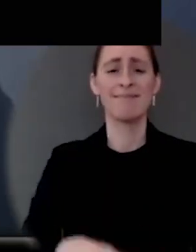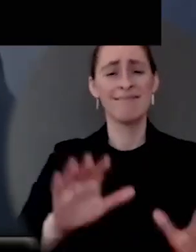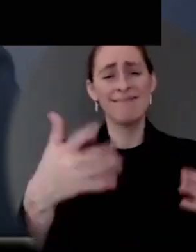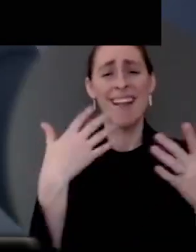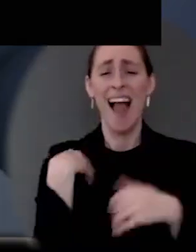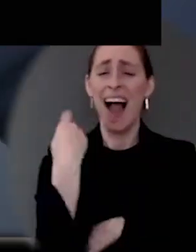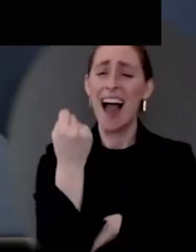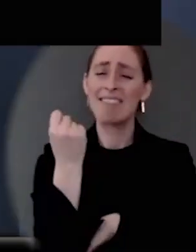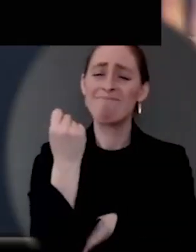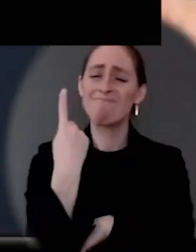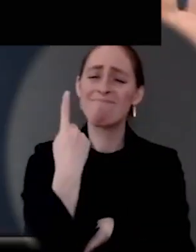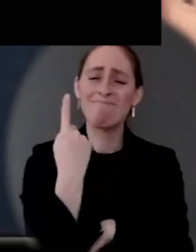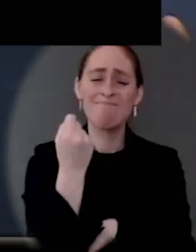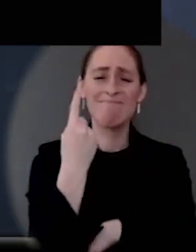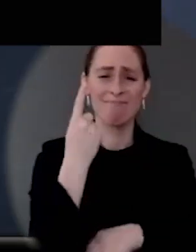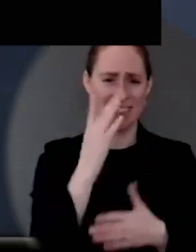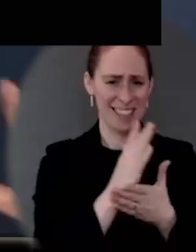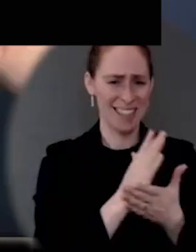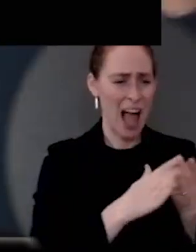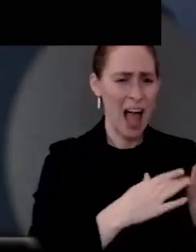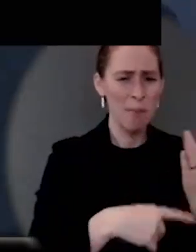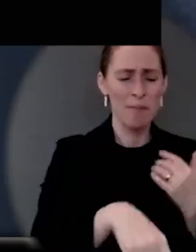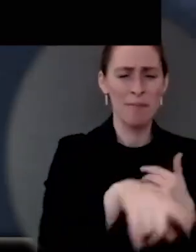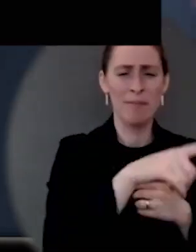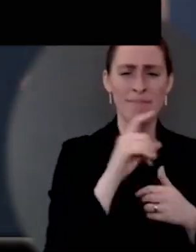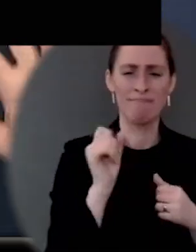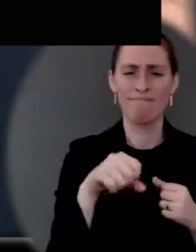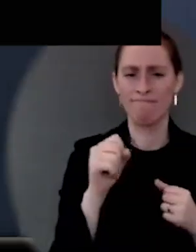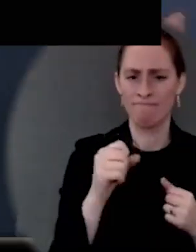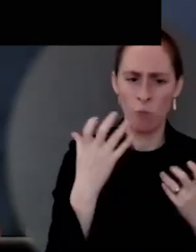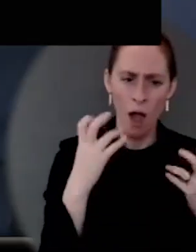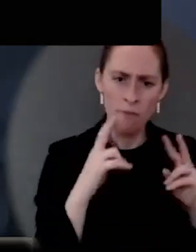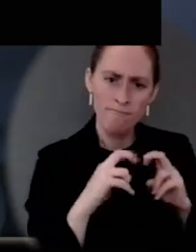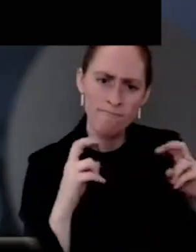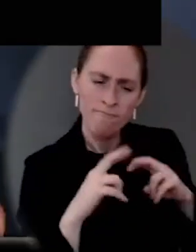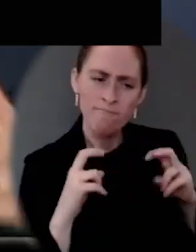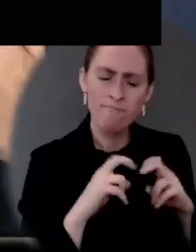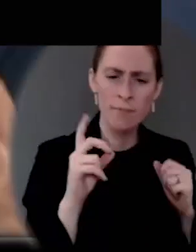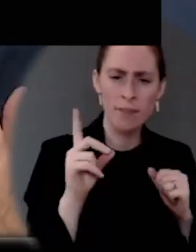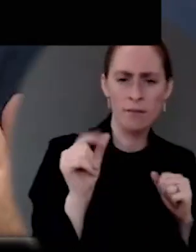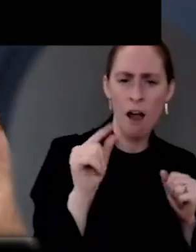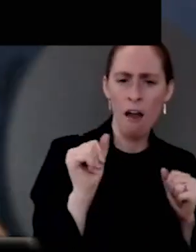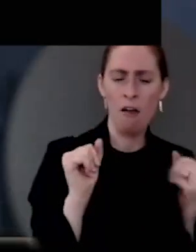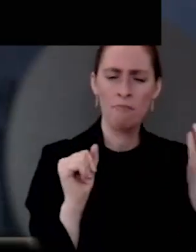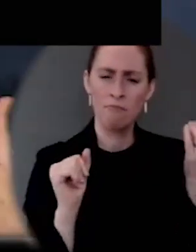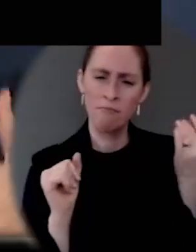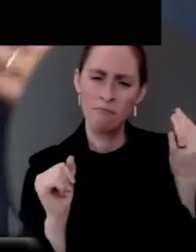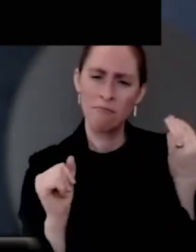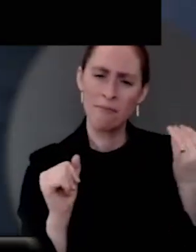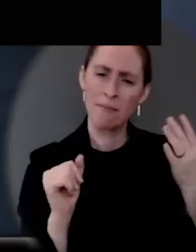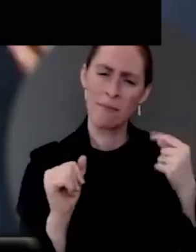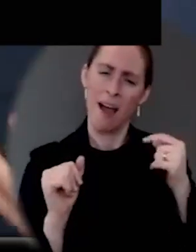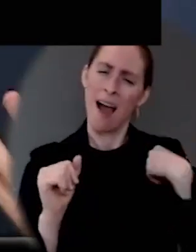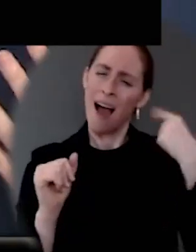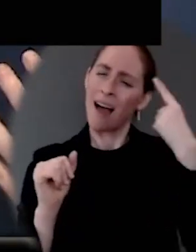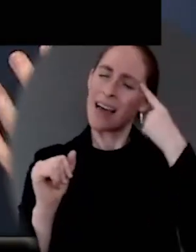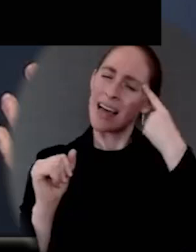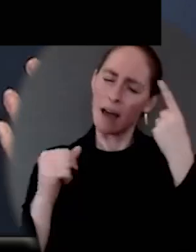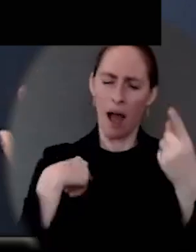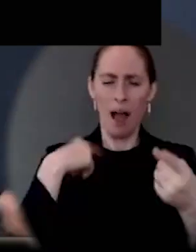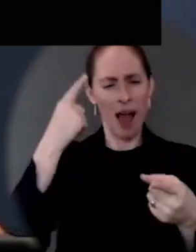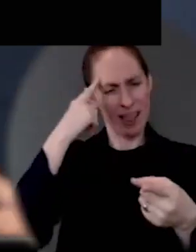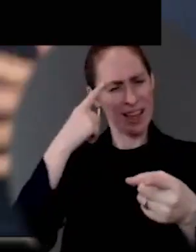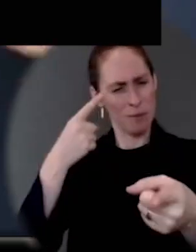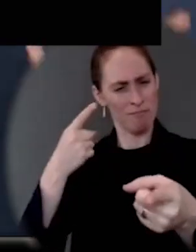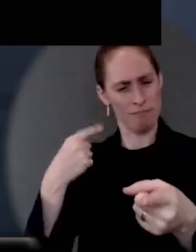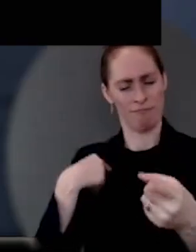certainly Americans who look at data. I'm not suggesting that. Many of them work in New York and other places. I'm conveying that the way people experience it – I think